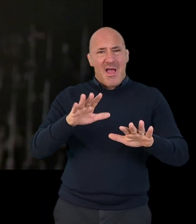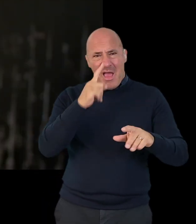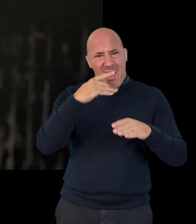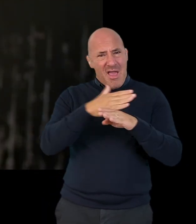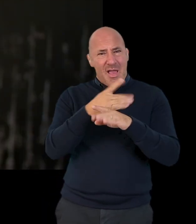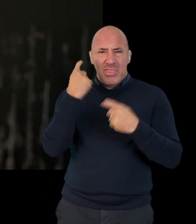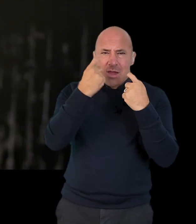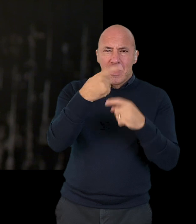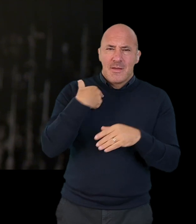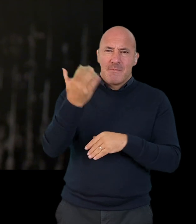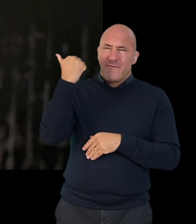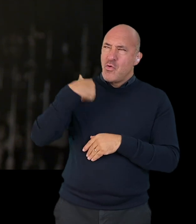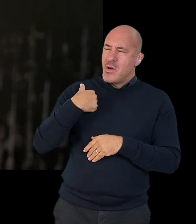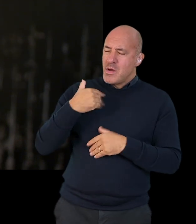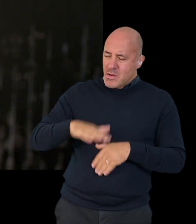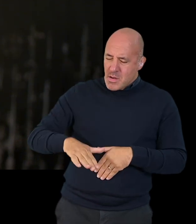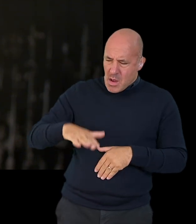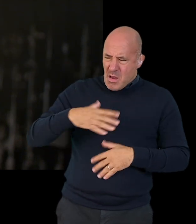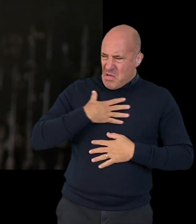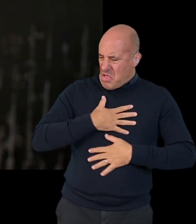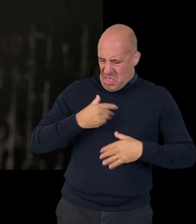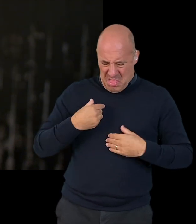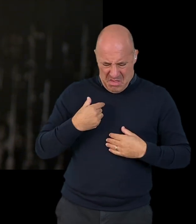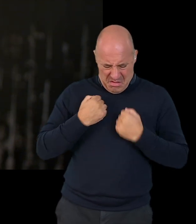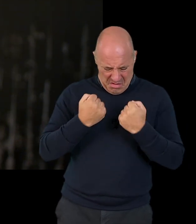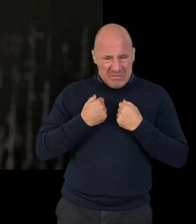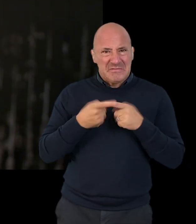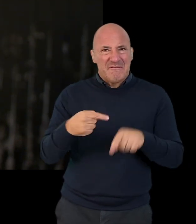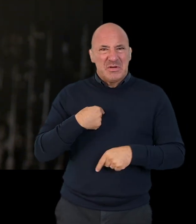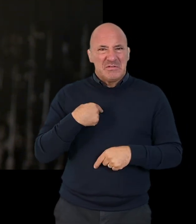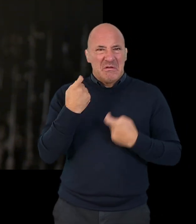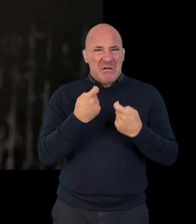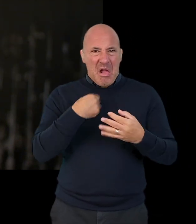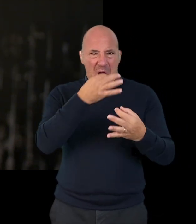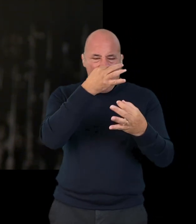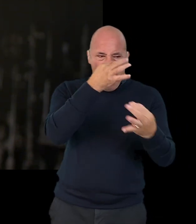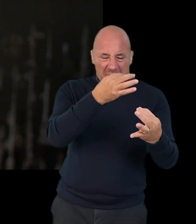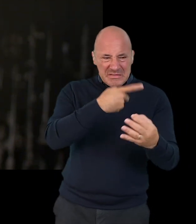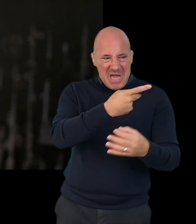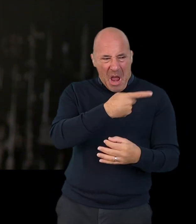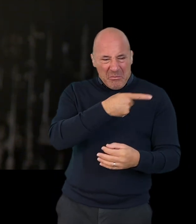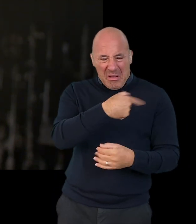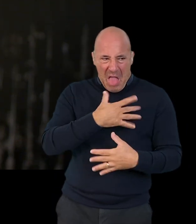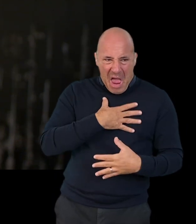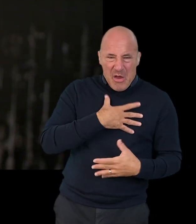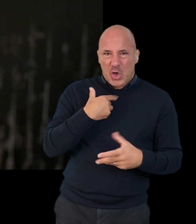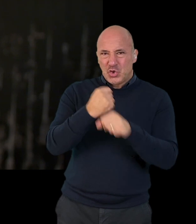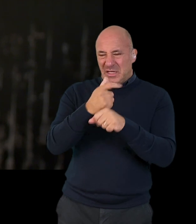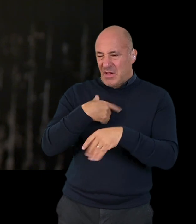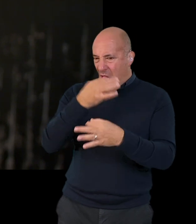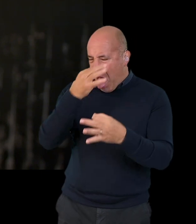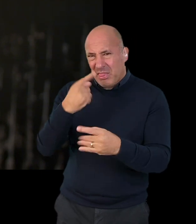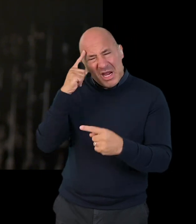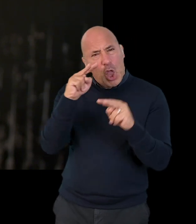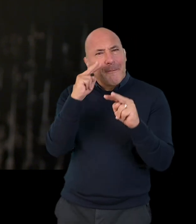times in your country of origin when you started feeling differently, when you started to feel attracted to people of your own sex